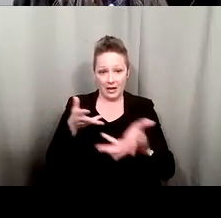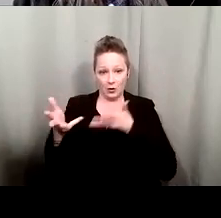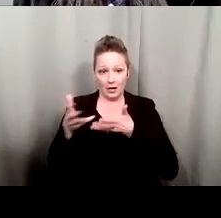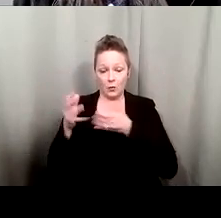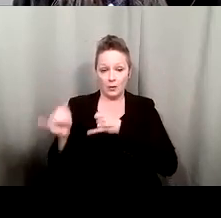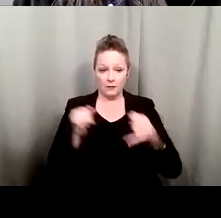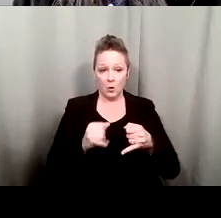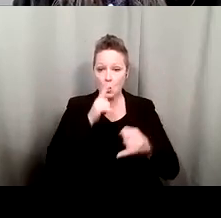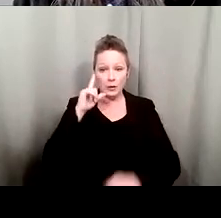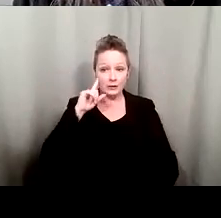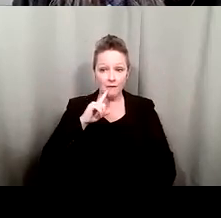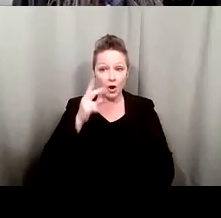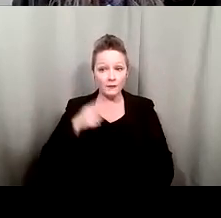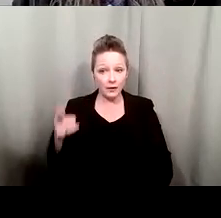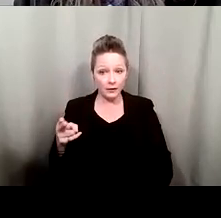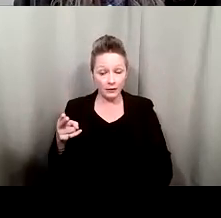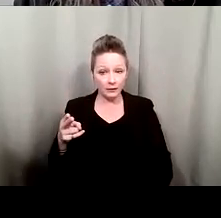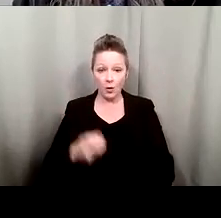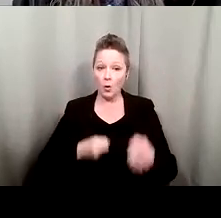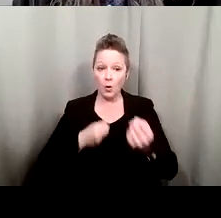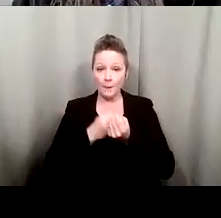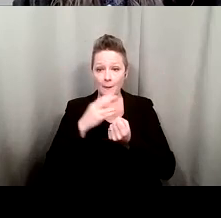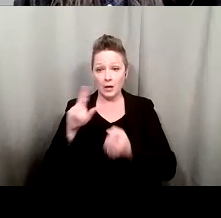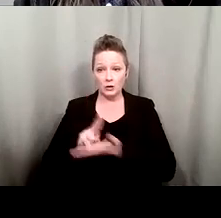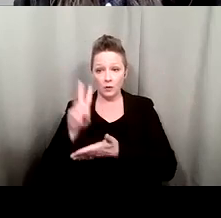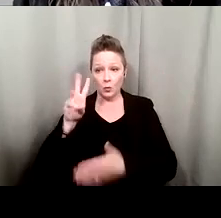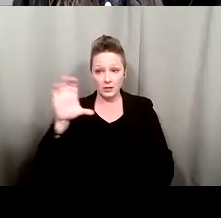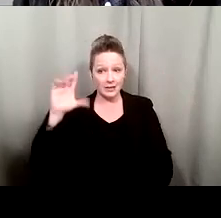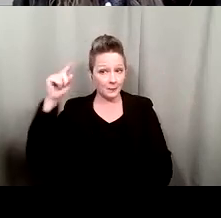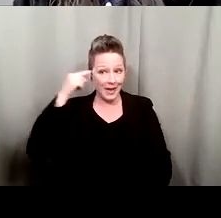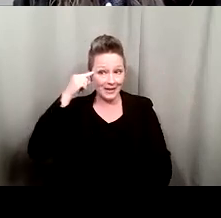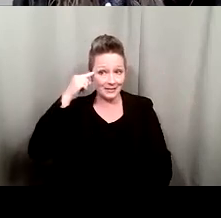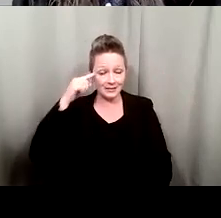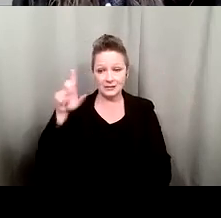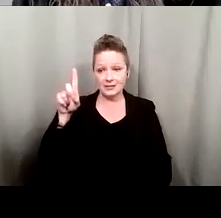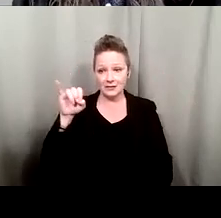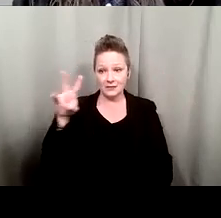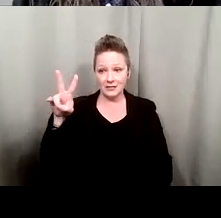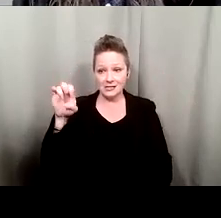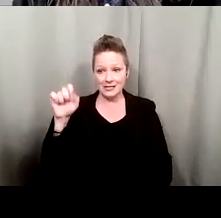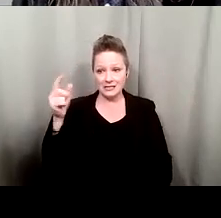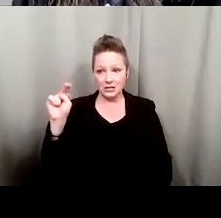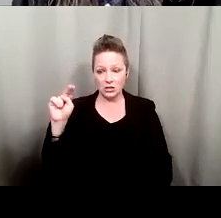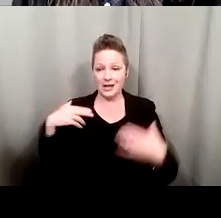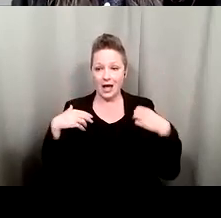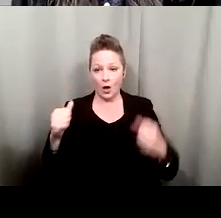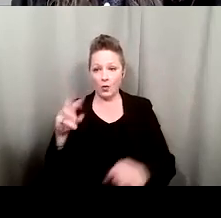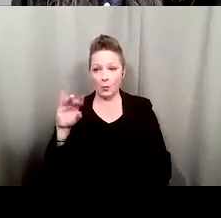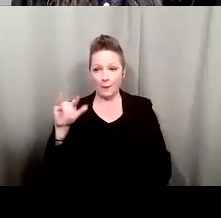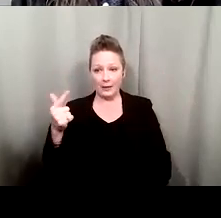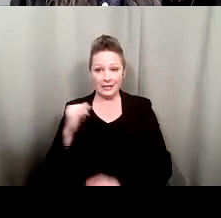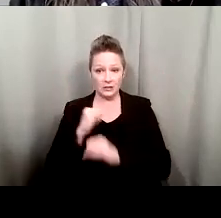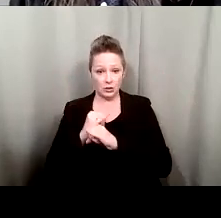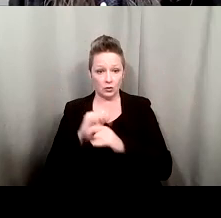hearing. This webinar is hosted by the University of Wisconsin-Madison Division of Extension Health and Wellbeing Institute in